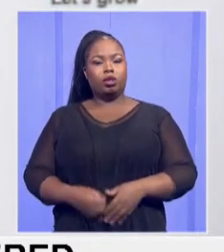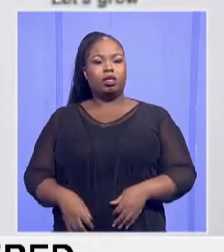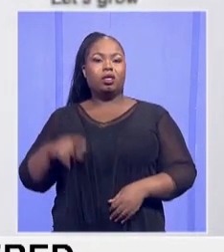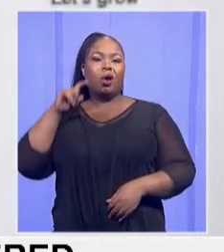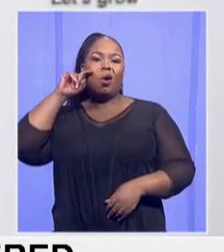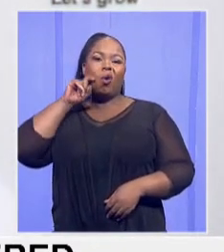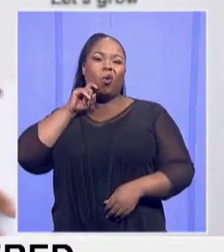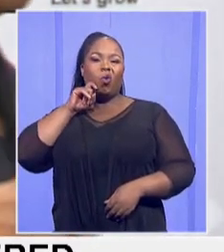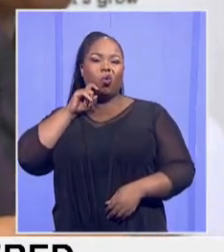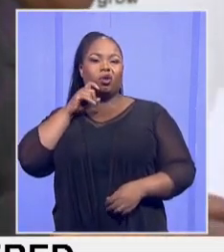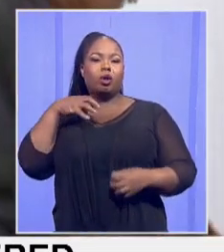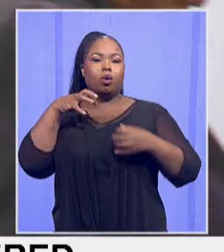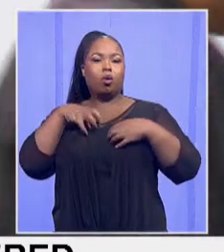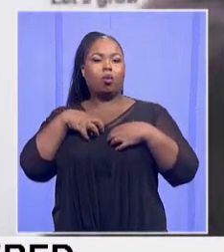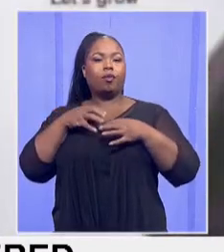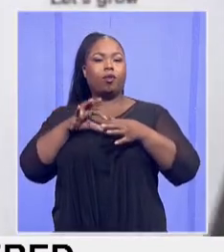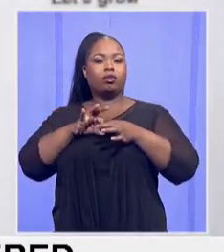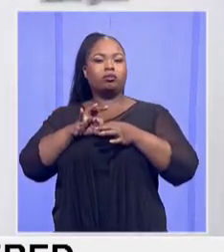you very much.